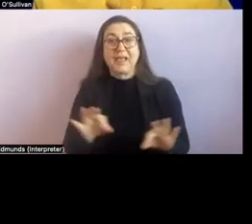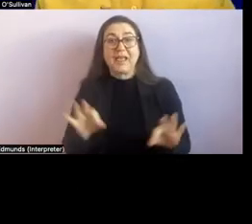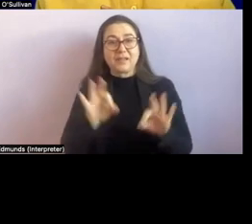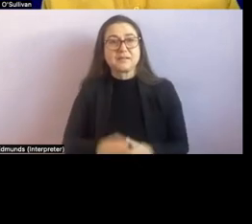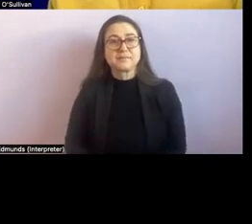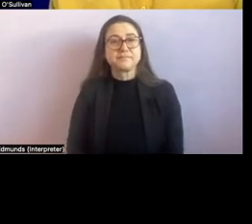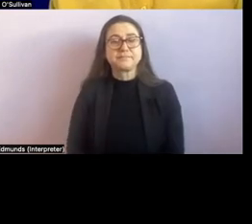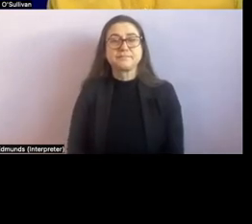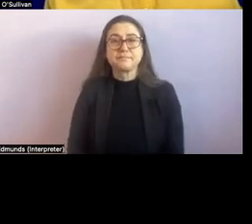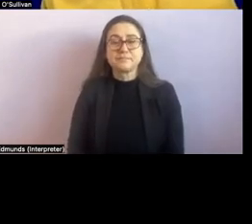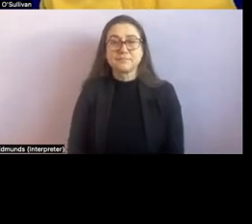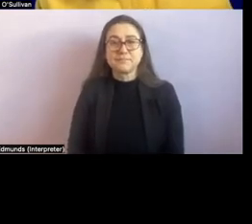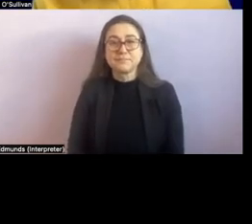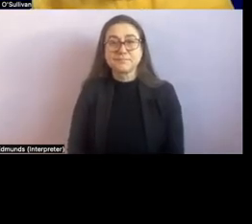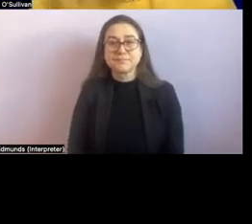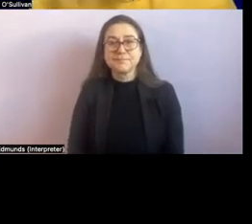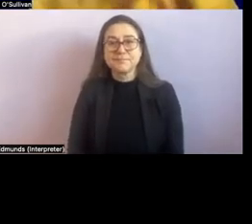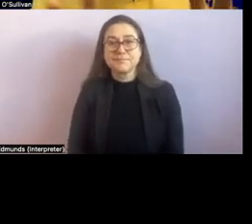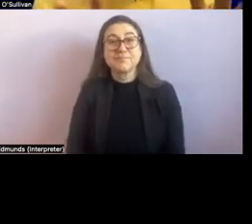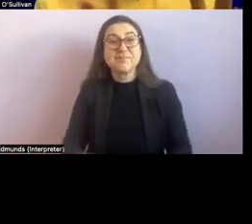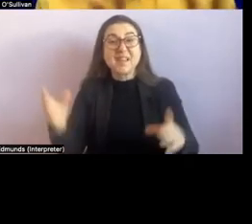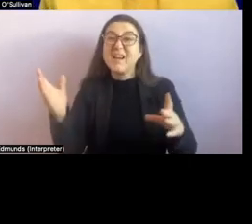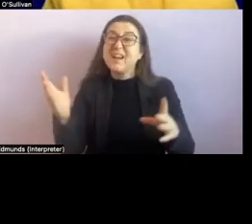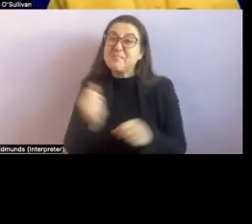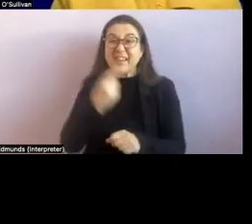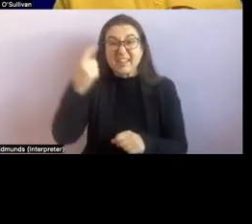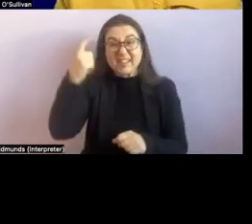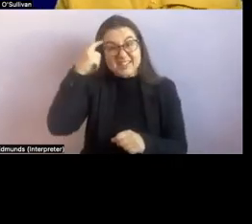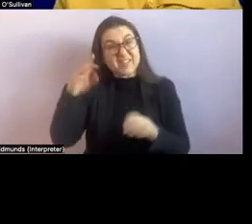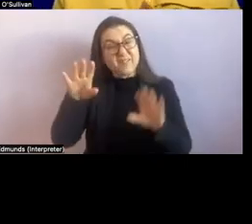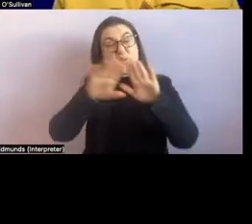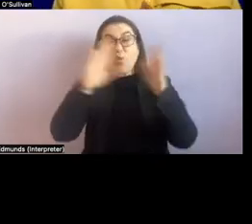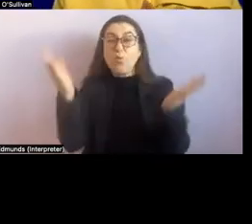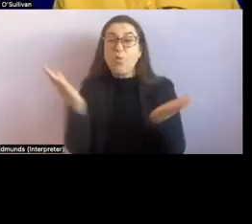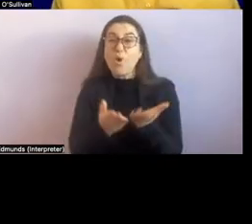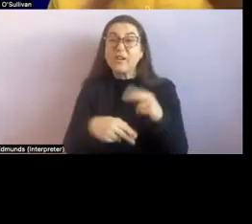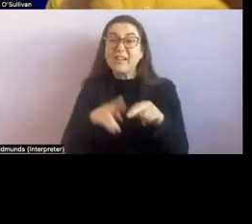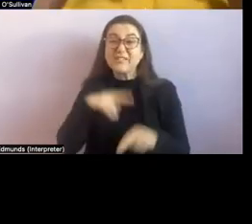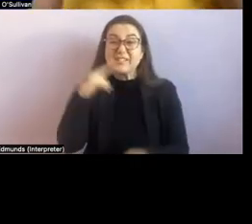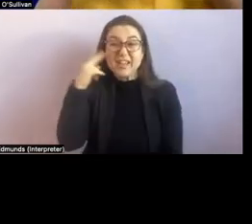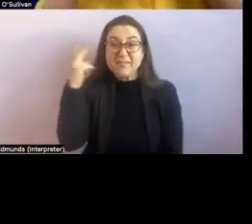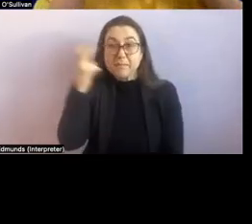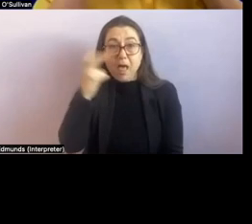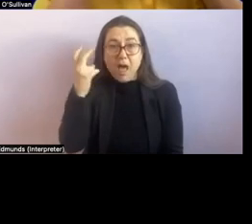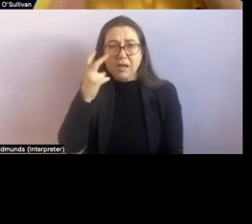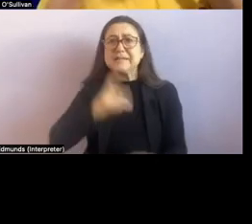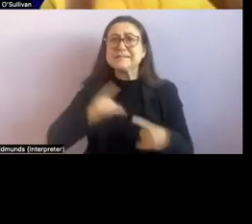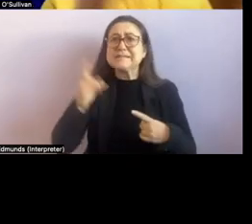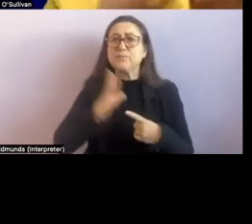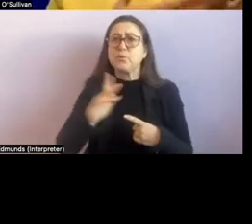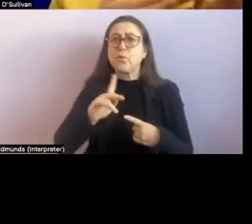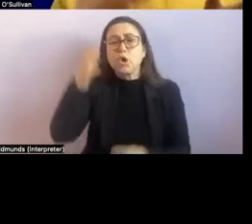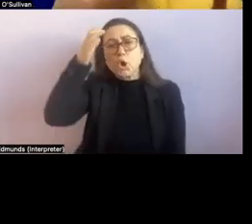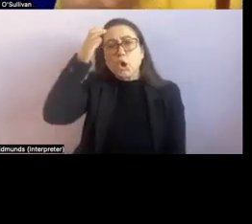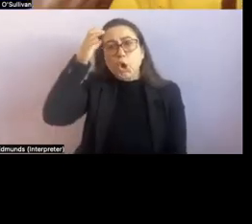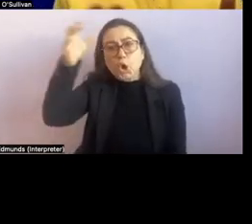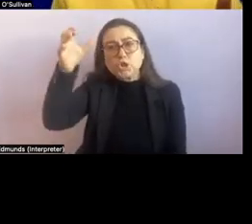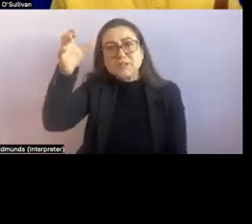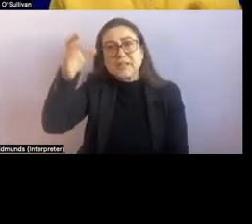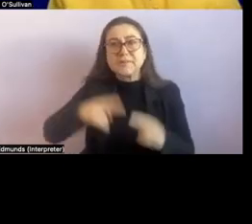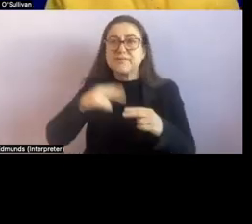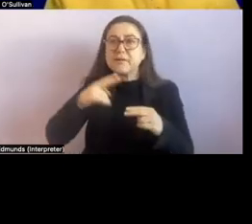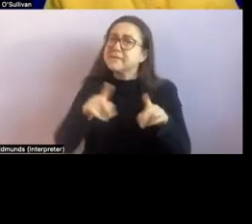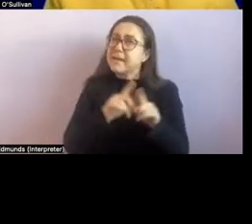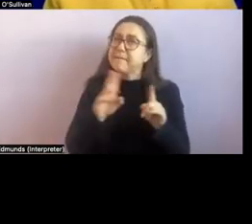deafblind thank you renee thanks for your slide um concept development is a big one as um narelle was talking about that early